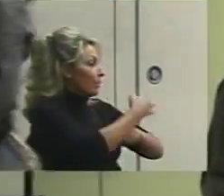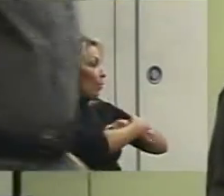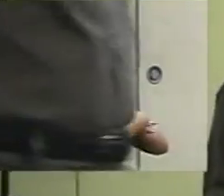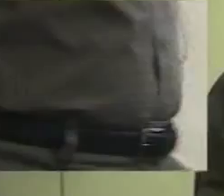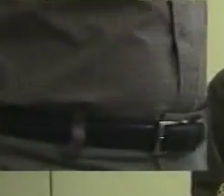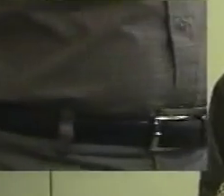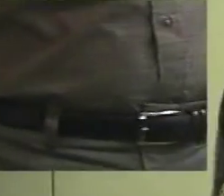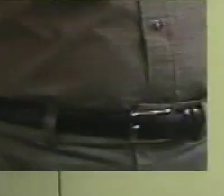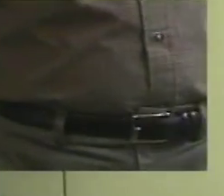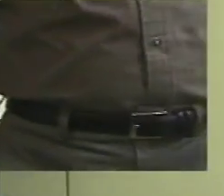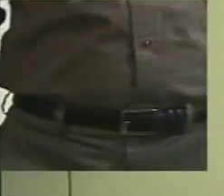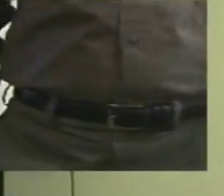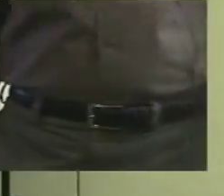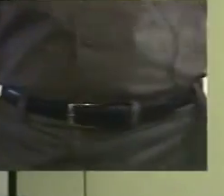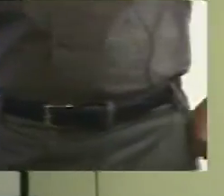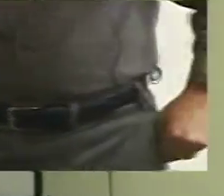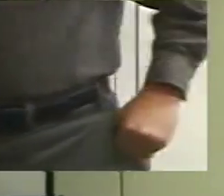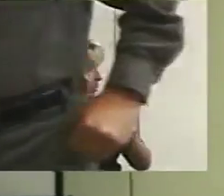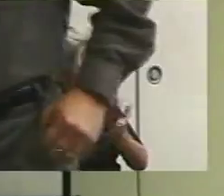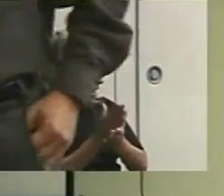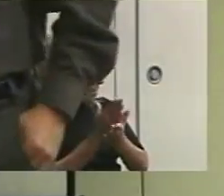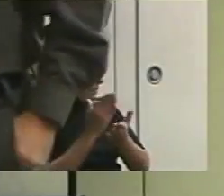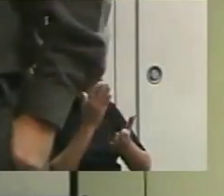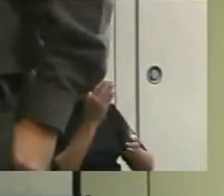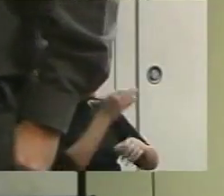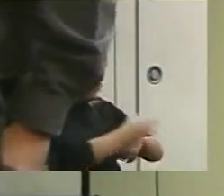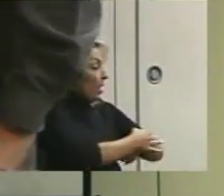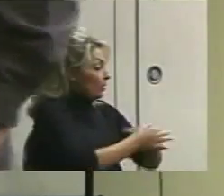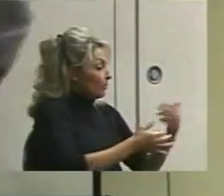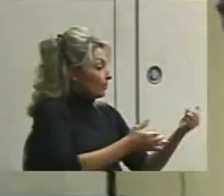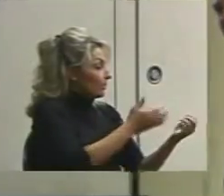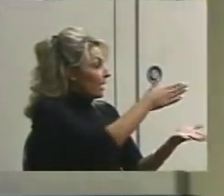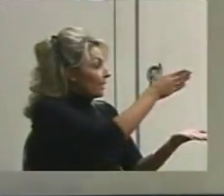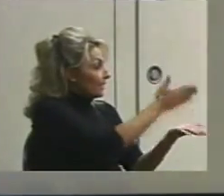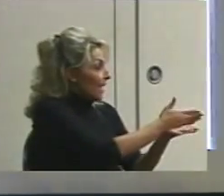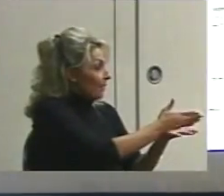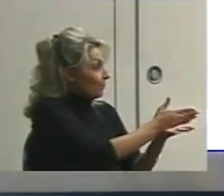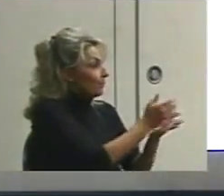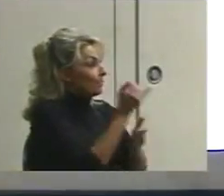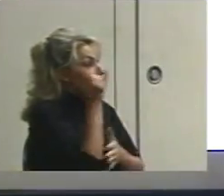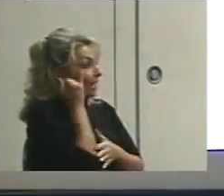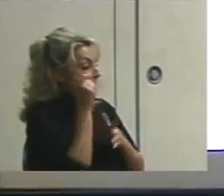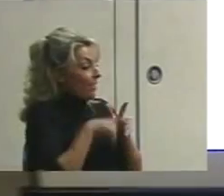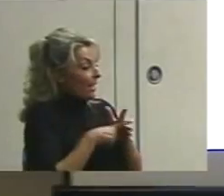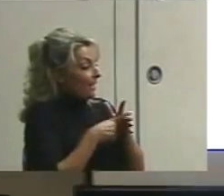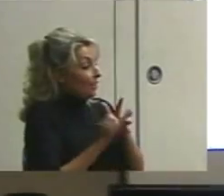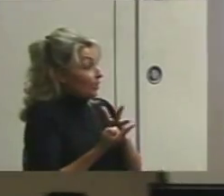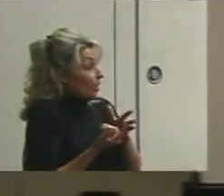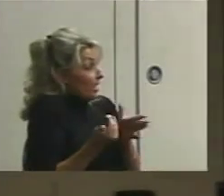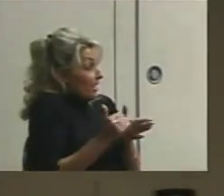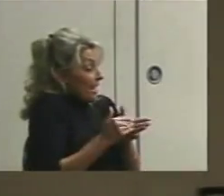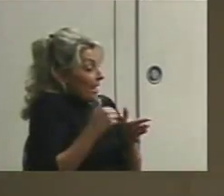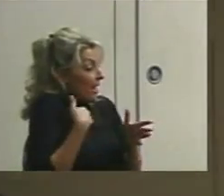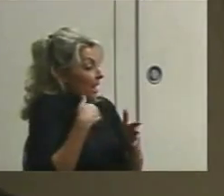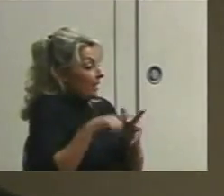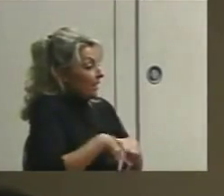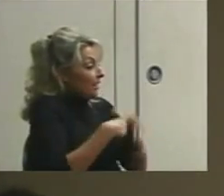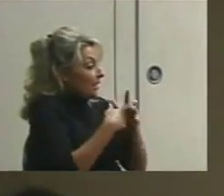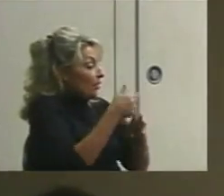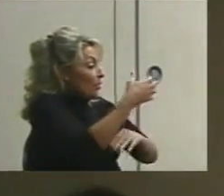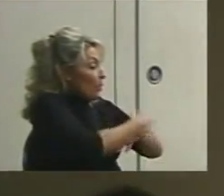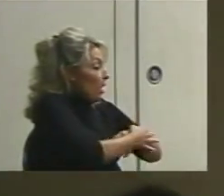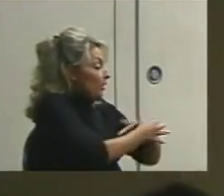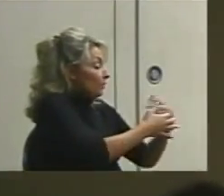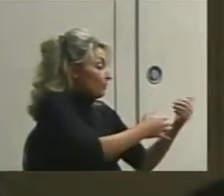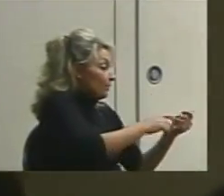And when I see the behavior stop, I stop the stopwatch. And when I see it start again, I start the stopwatch. And when I see it stop